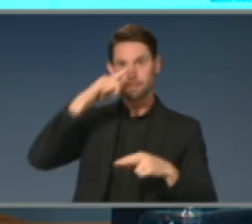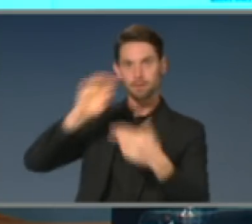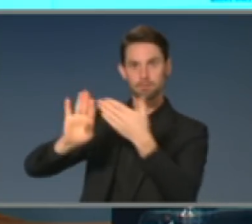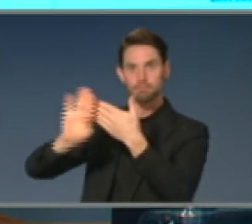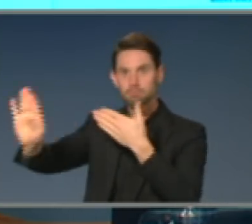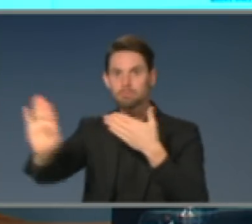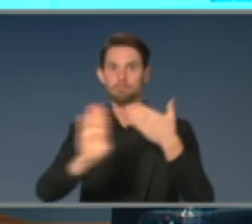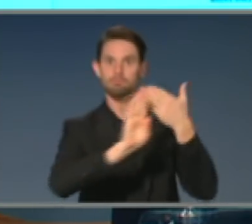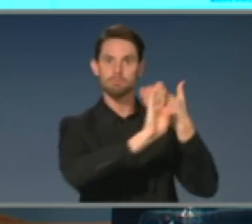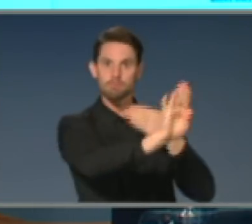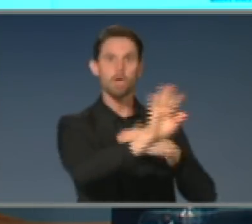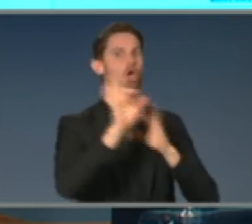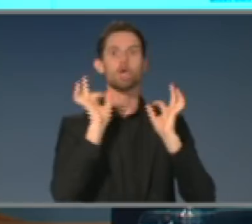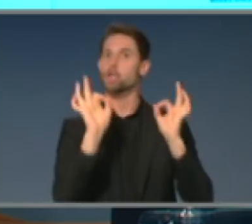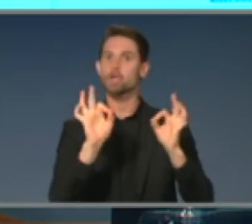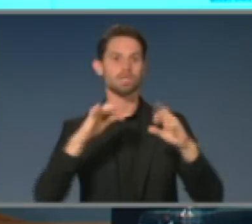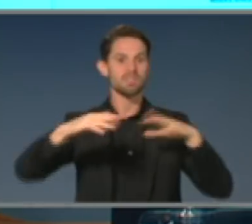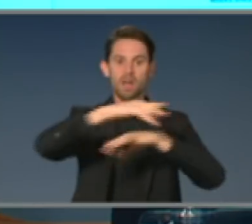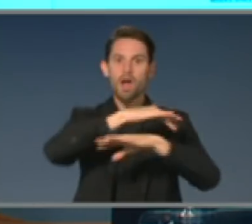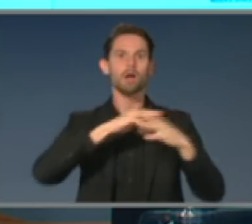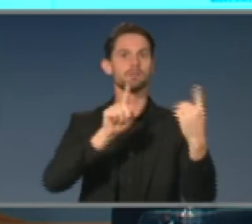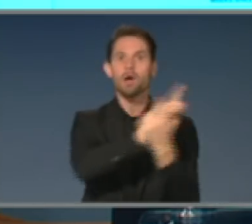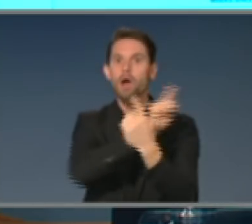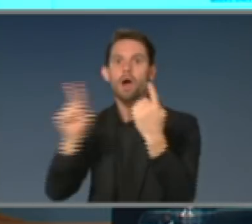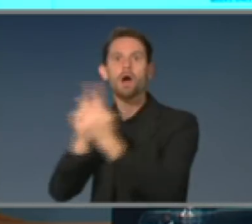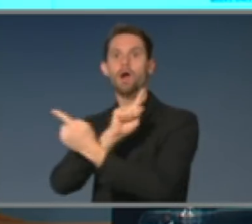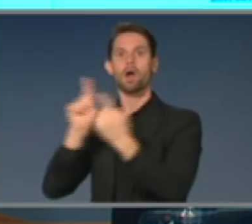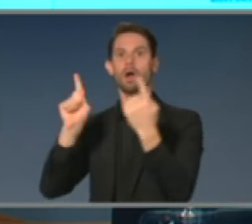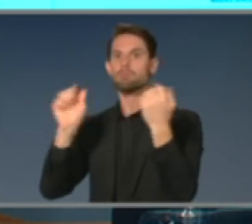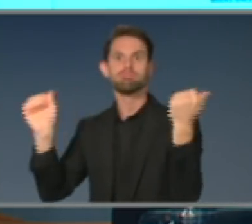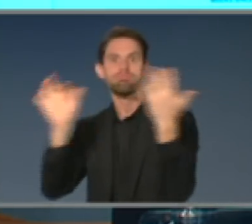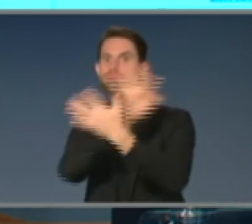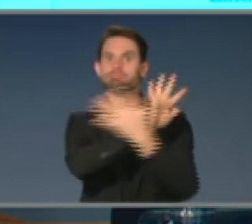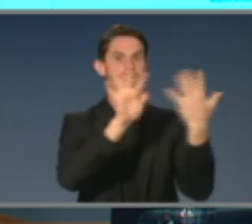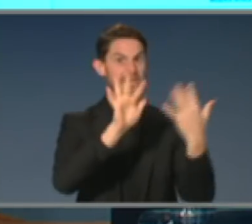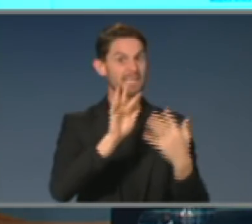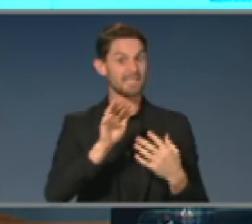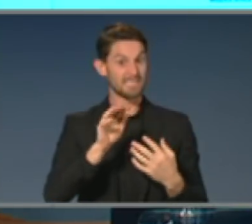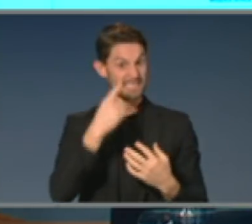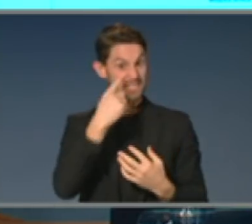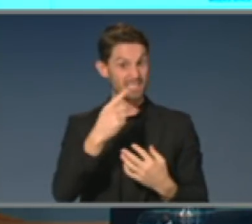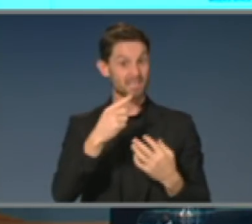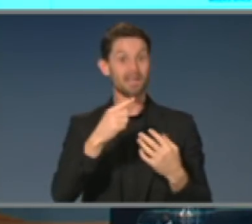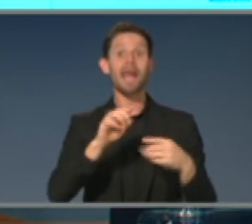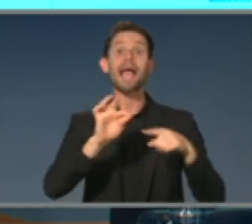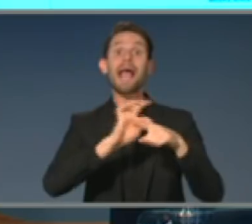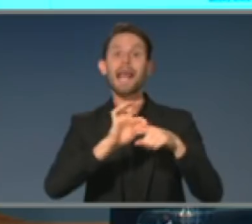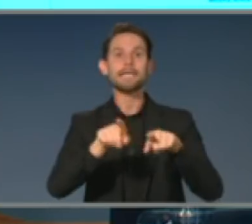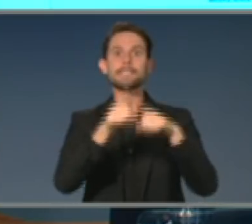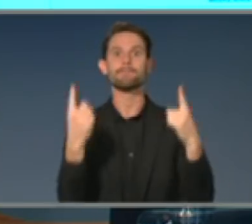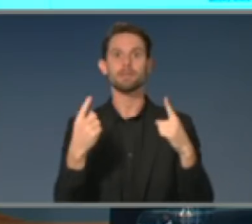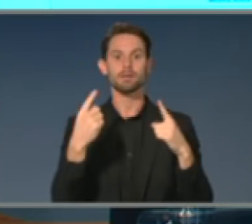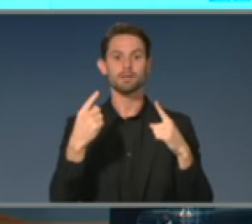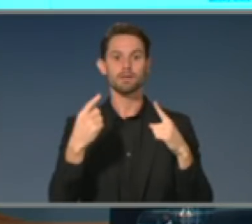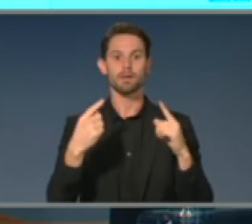distancing in Australia. And you can see that you very significantly dropped the peak. Obviously, you extend this